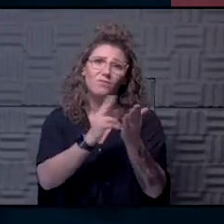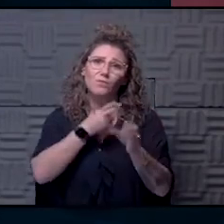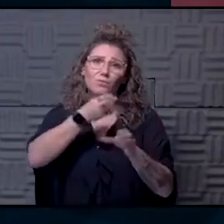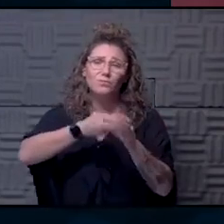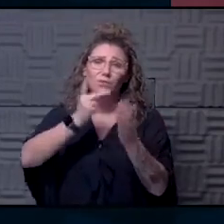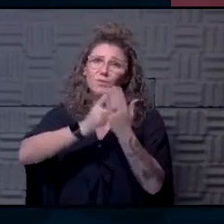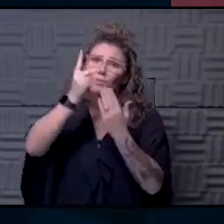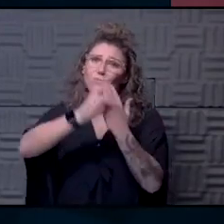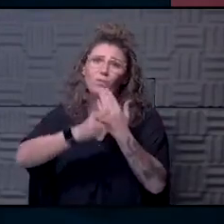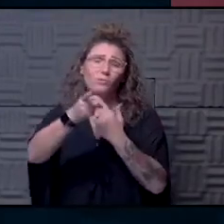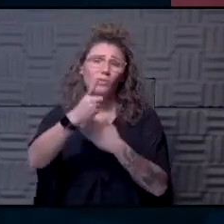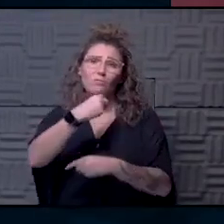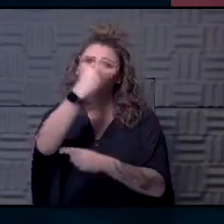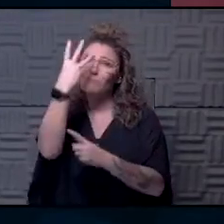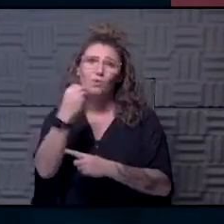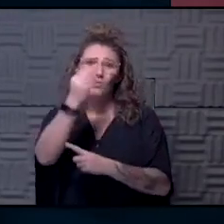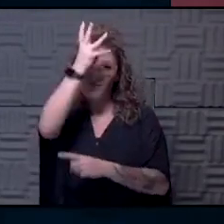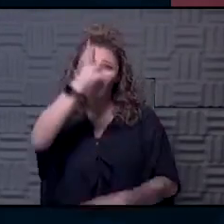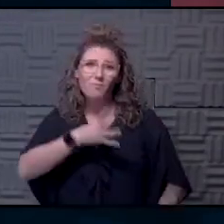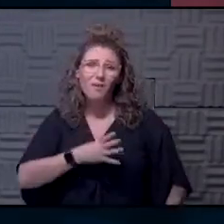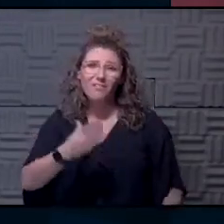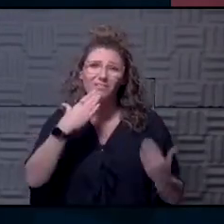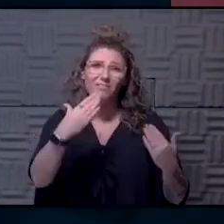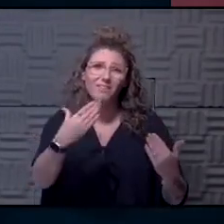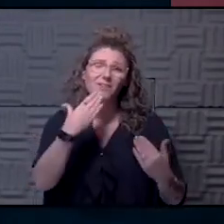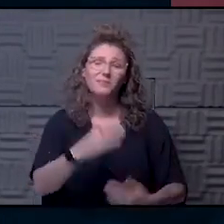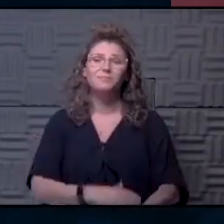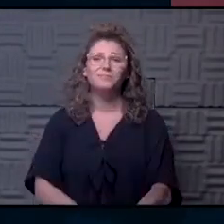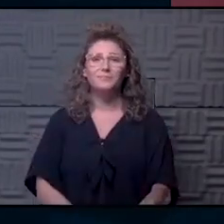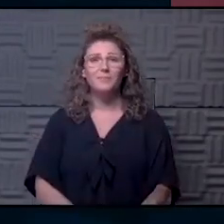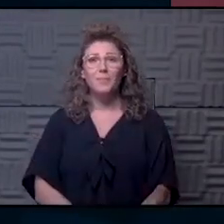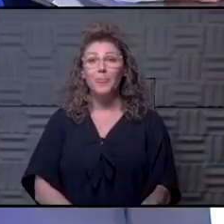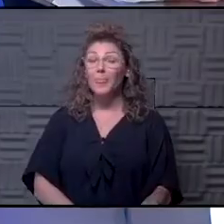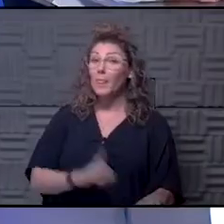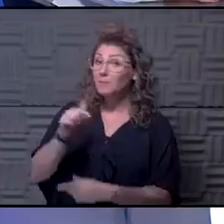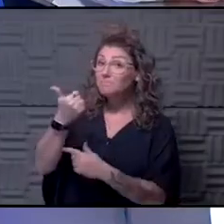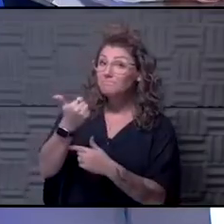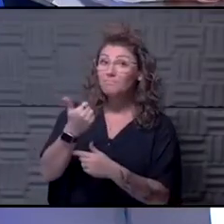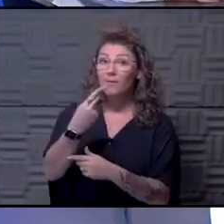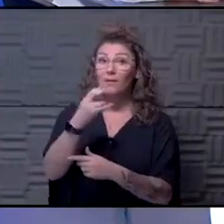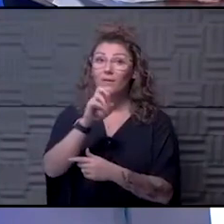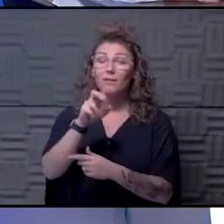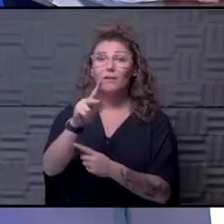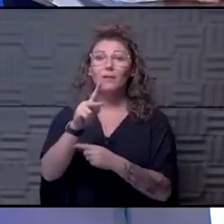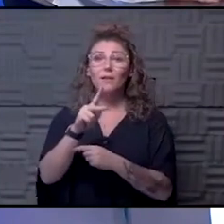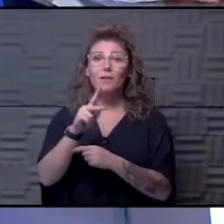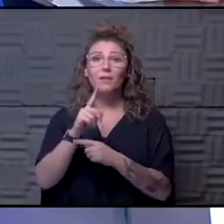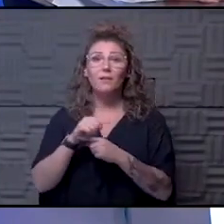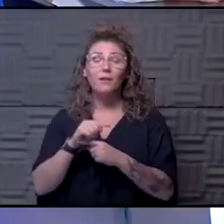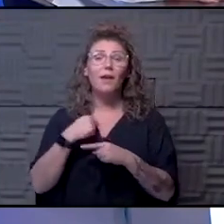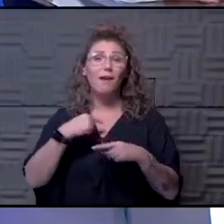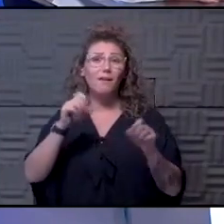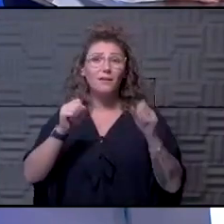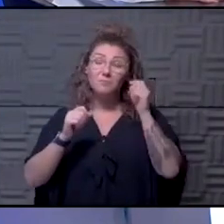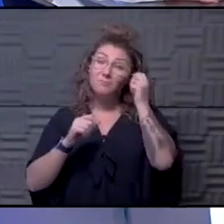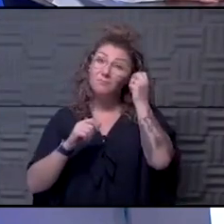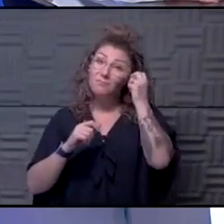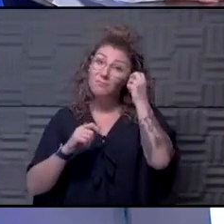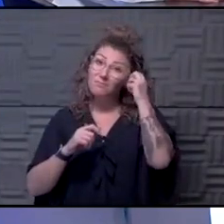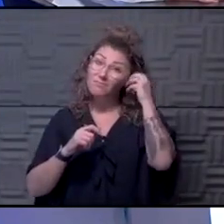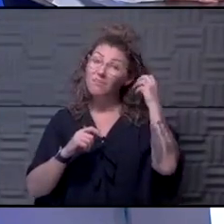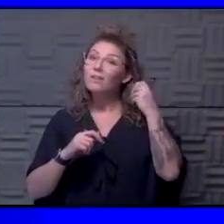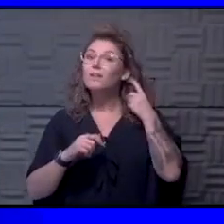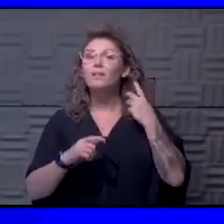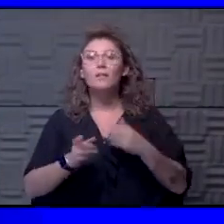and you're a beautiful man. Thank you. Hawk? Yeah, you know, I can never follow what Aneel says. He hits right to the